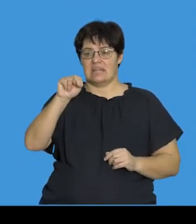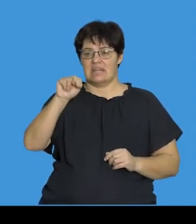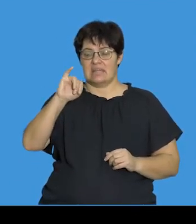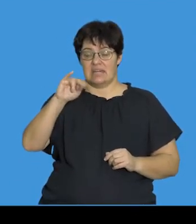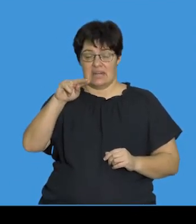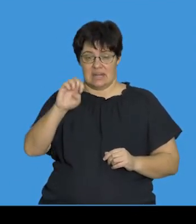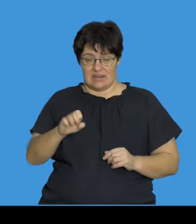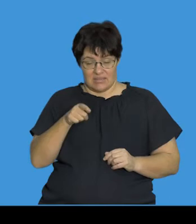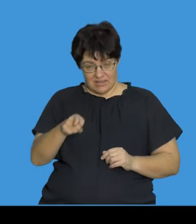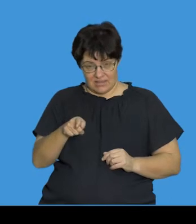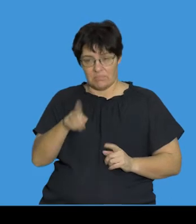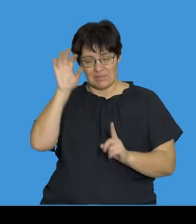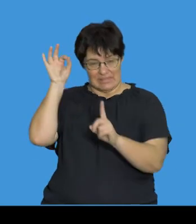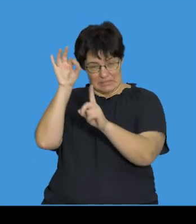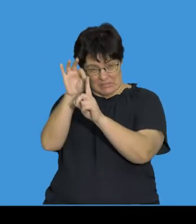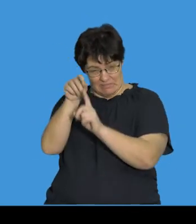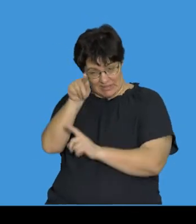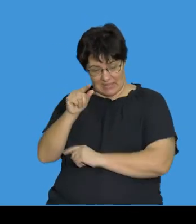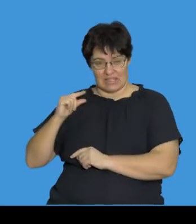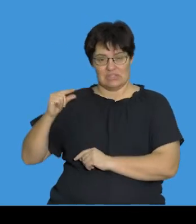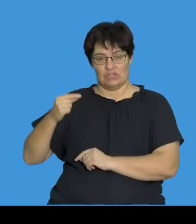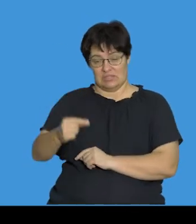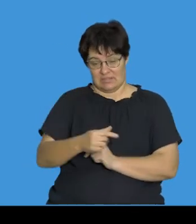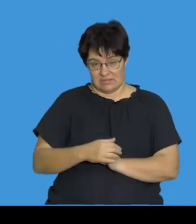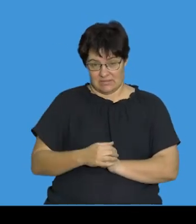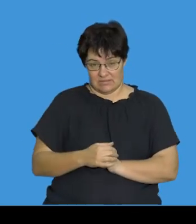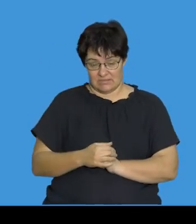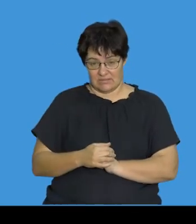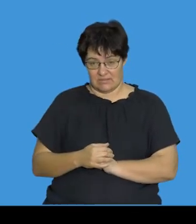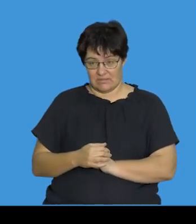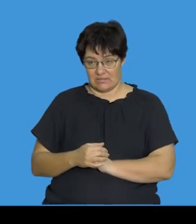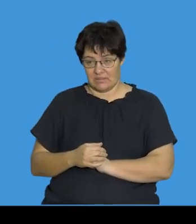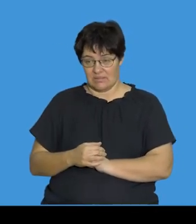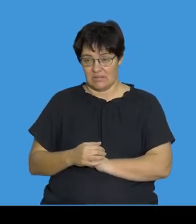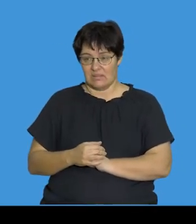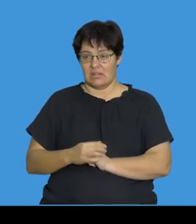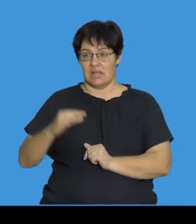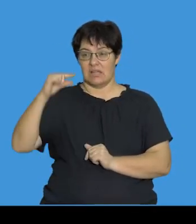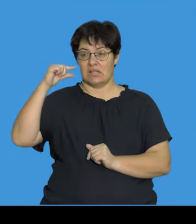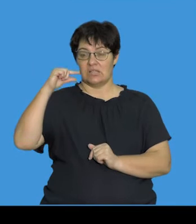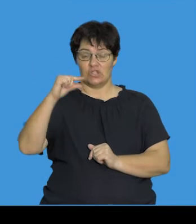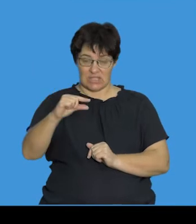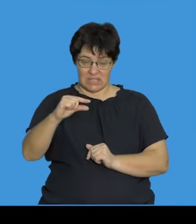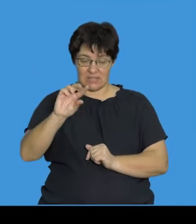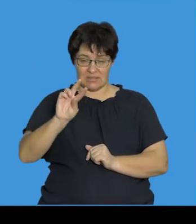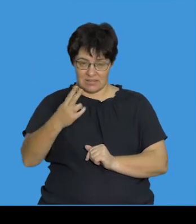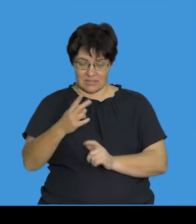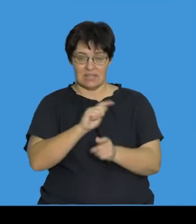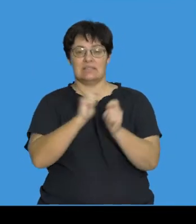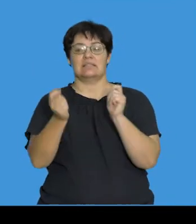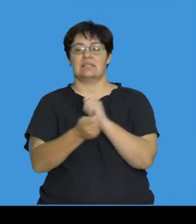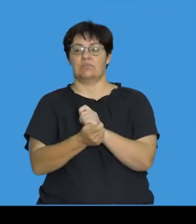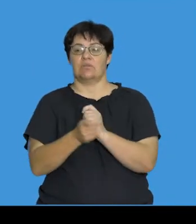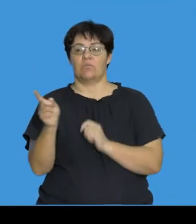nucleotide at this specific gene. And so we see that the G nucleotide has